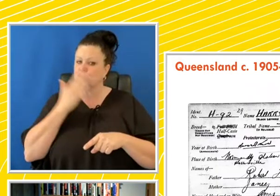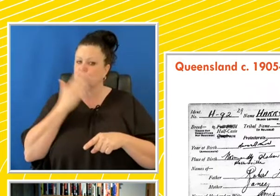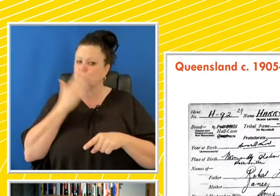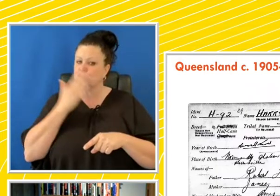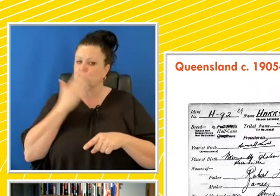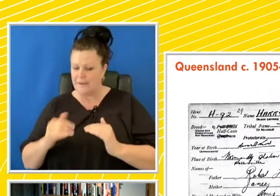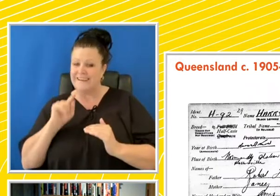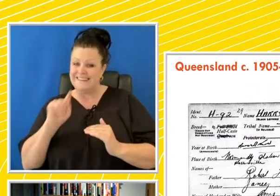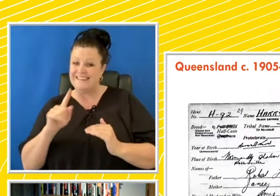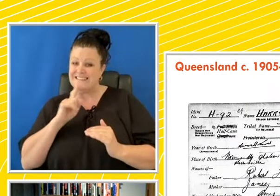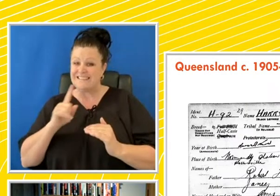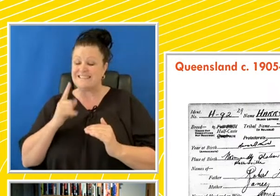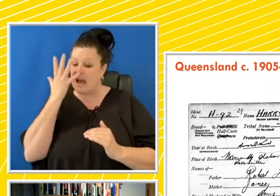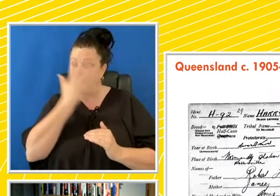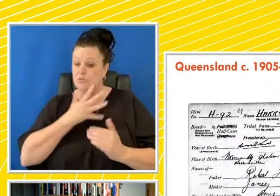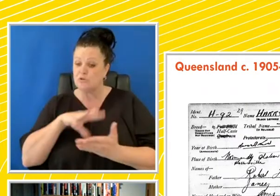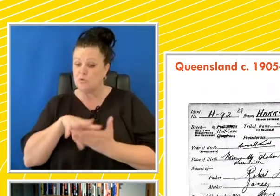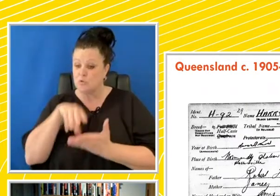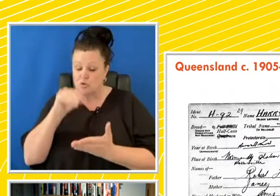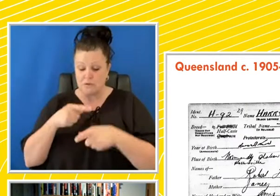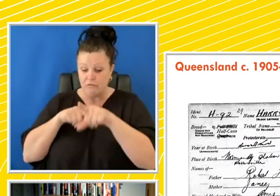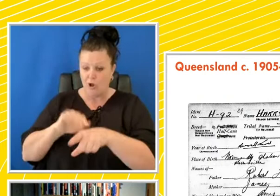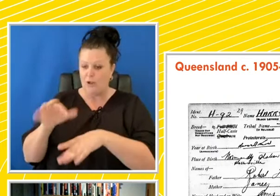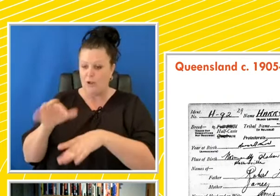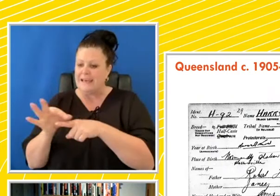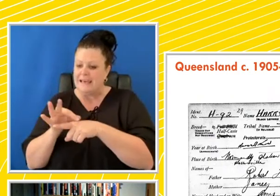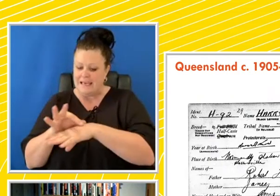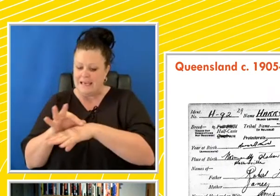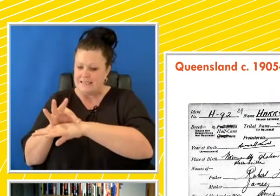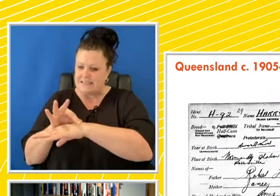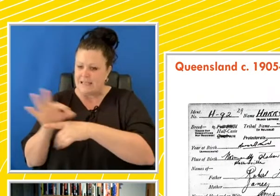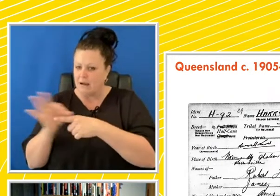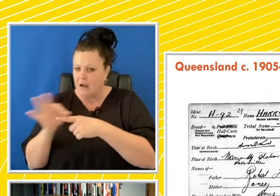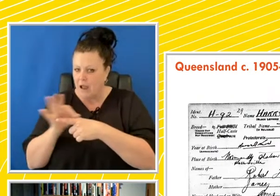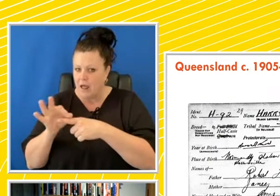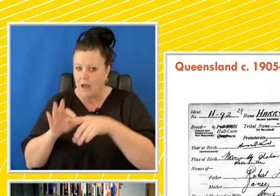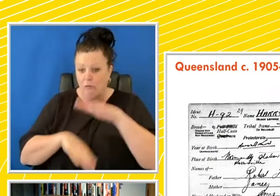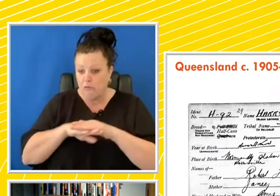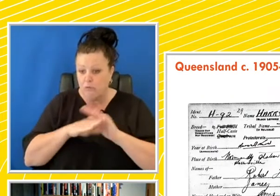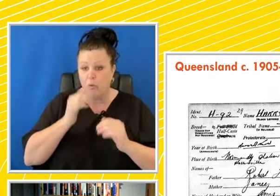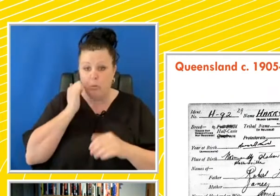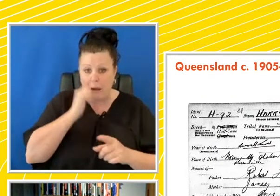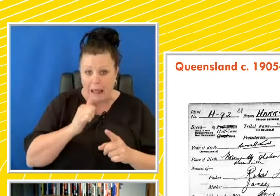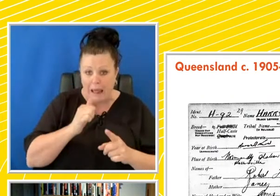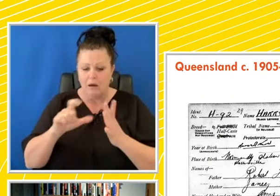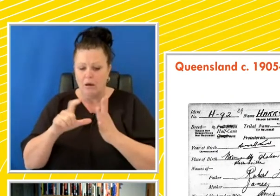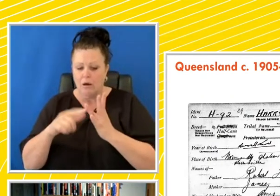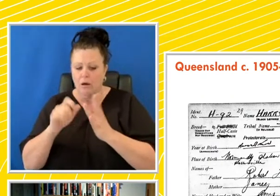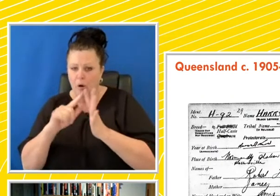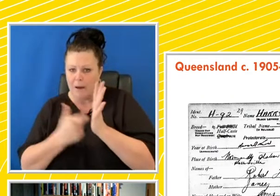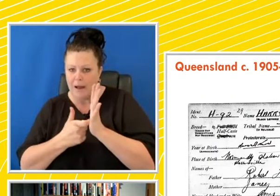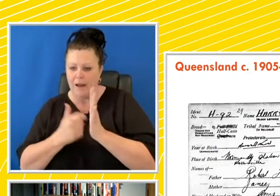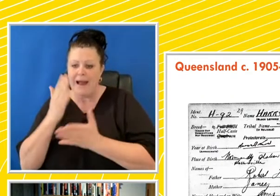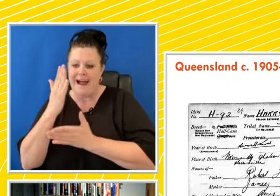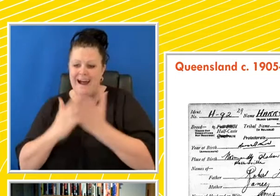division of students is according to the colour of their skin. So up here it says pure blacks, copper, half